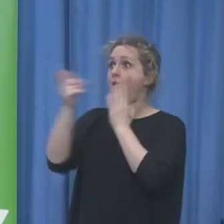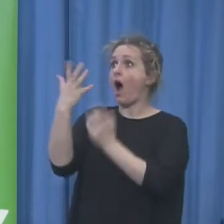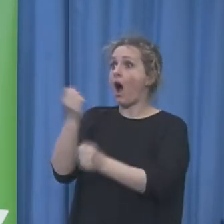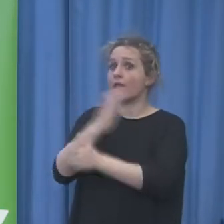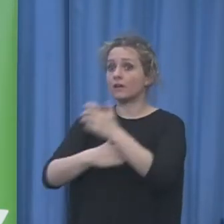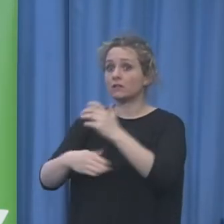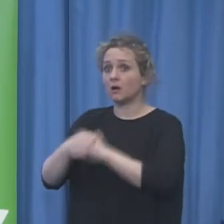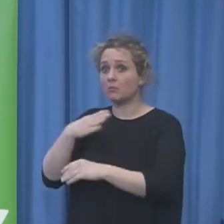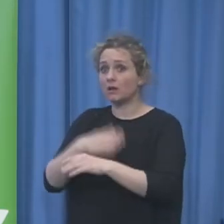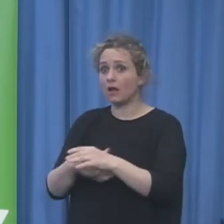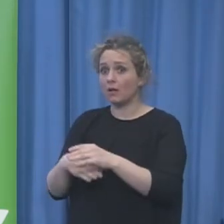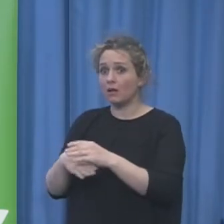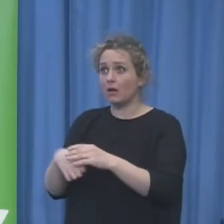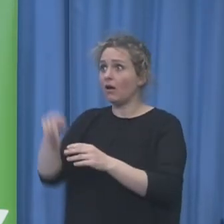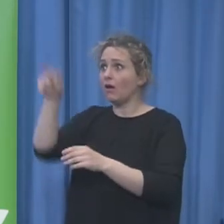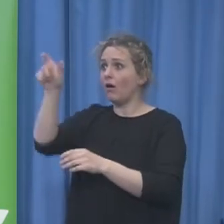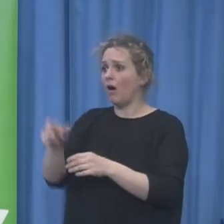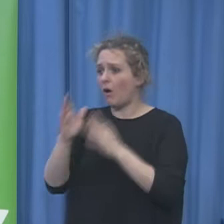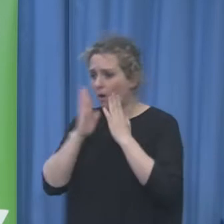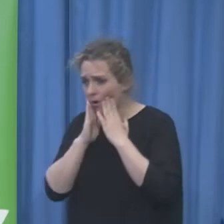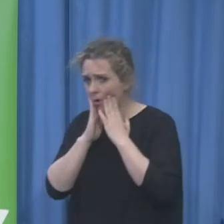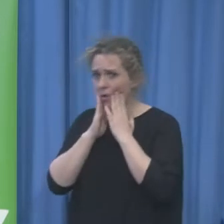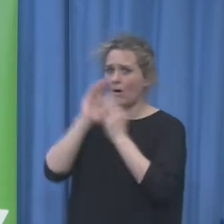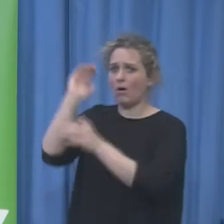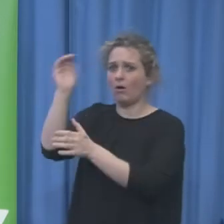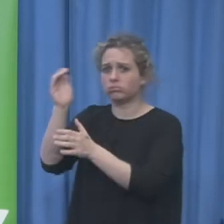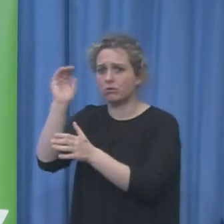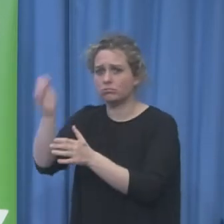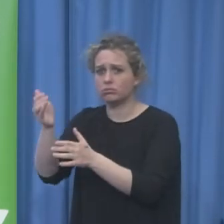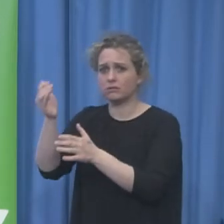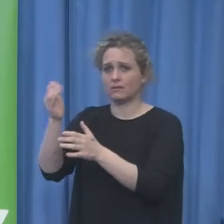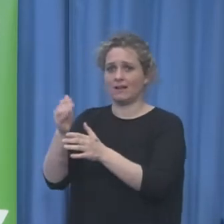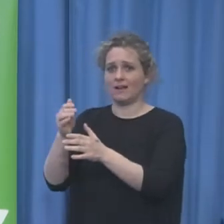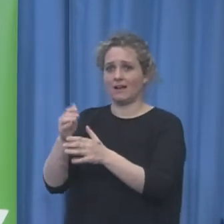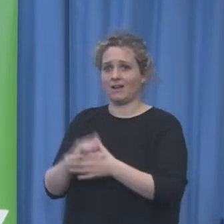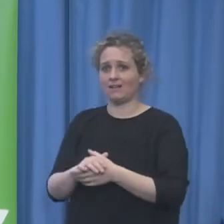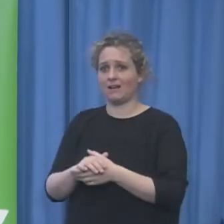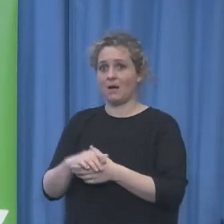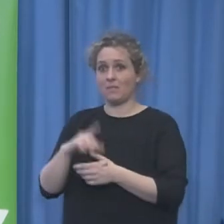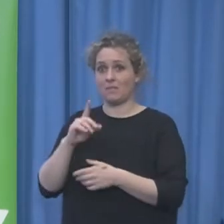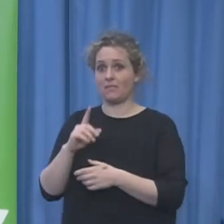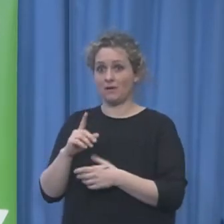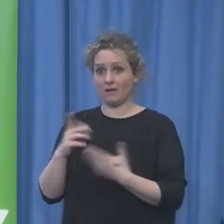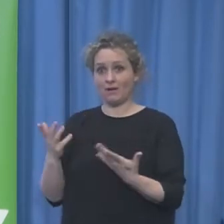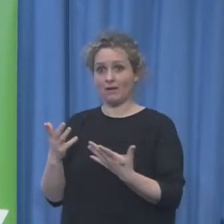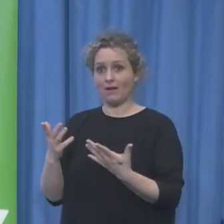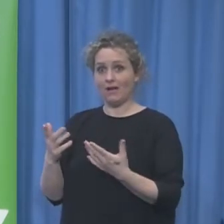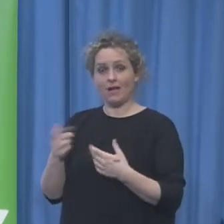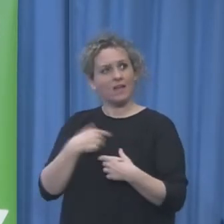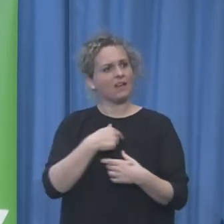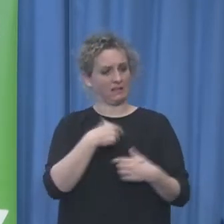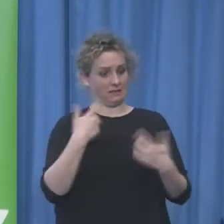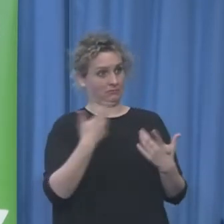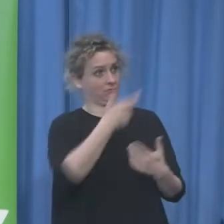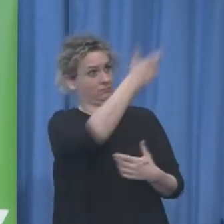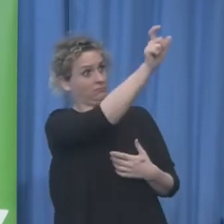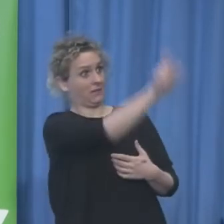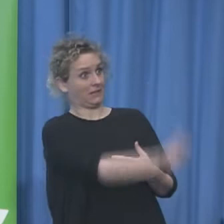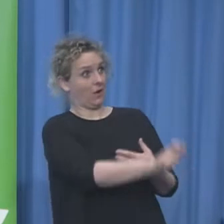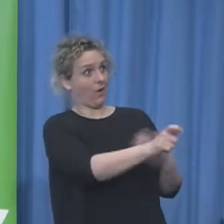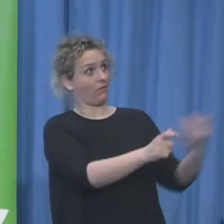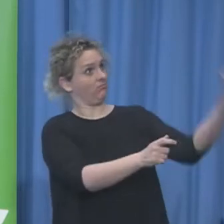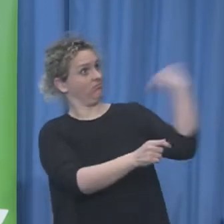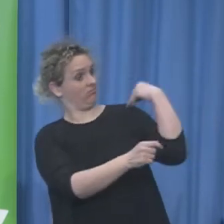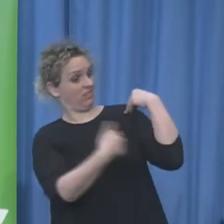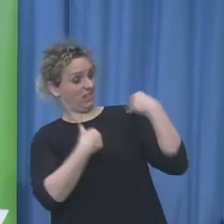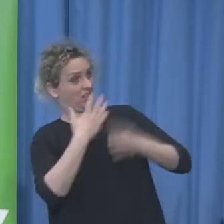the same assumptions they're assuming about them, they reflected on others. So I think a good point to take with us